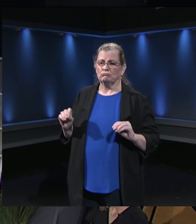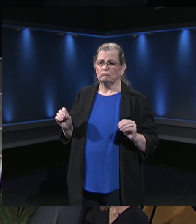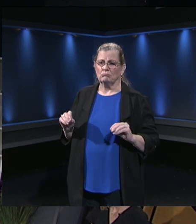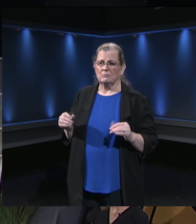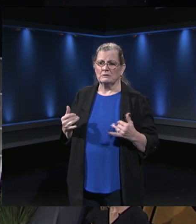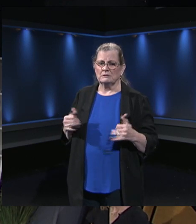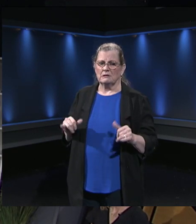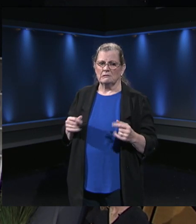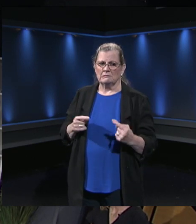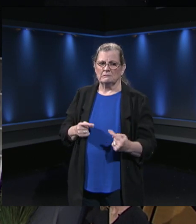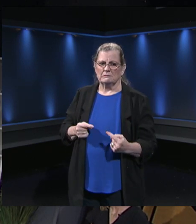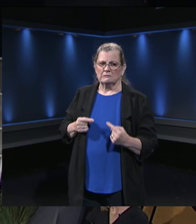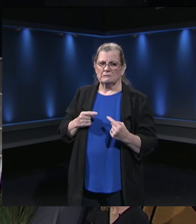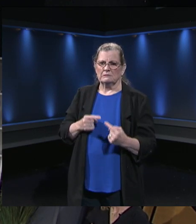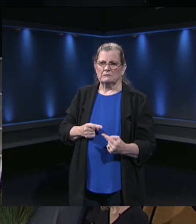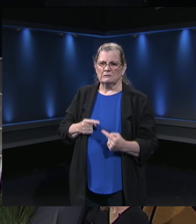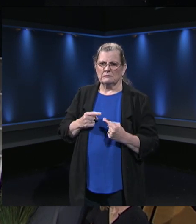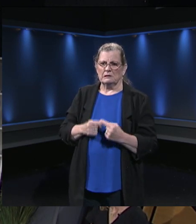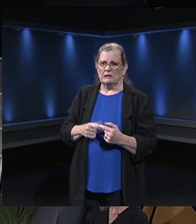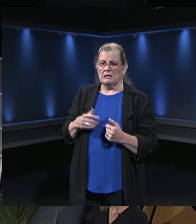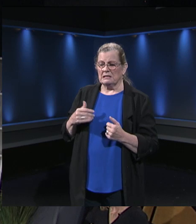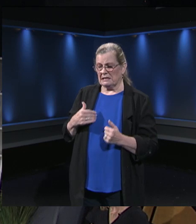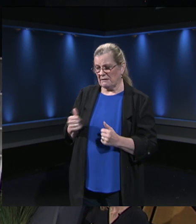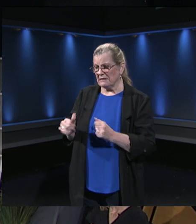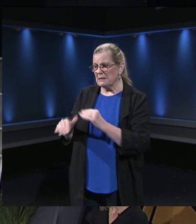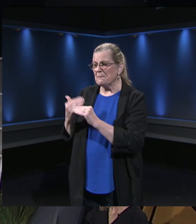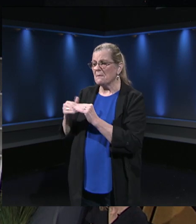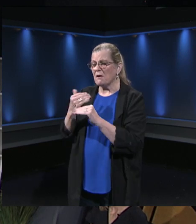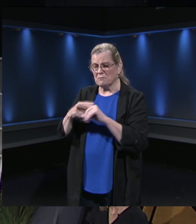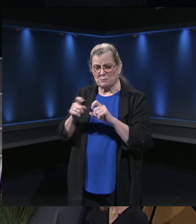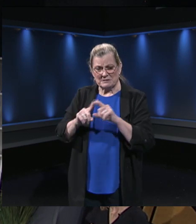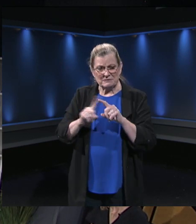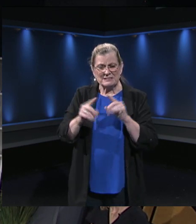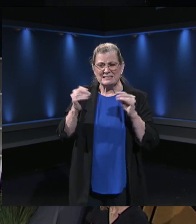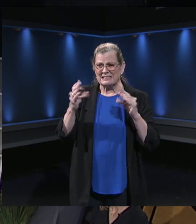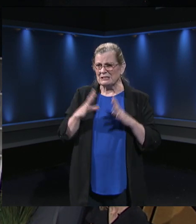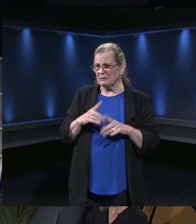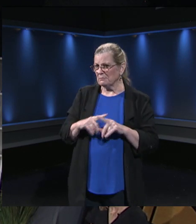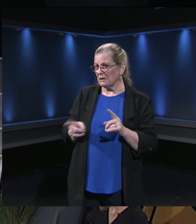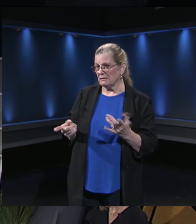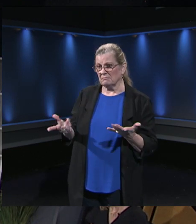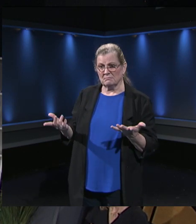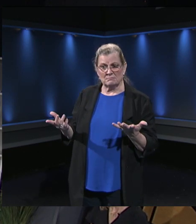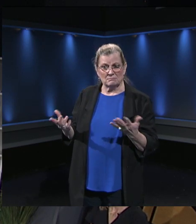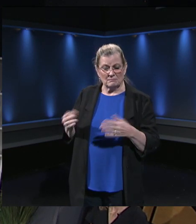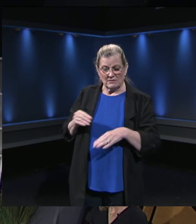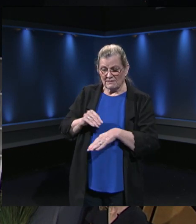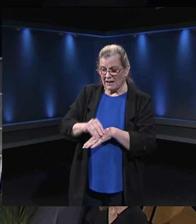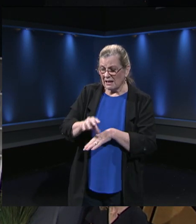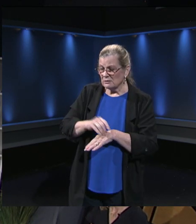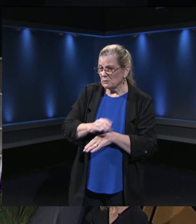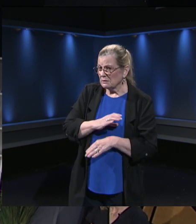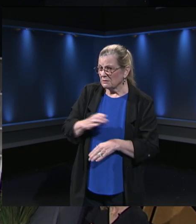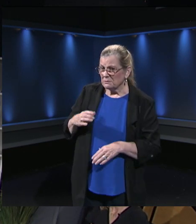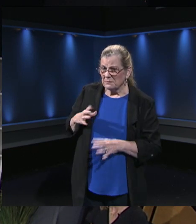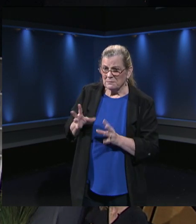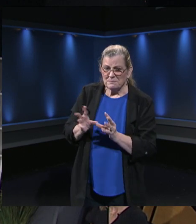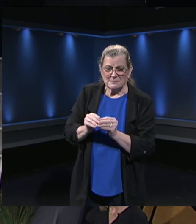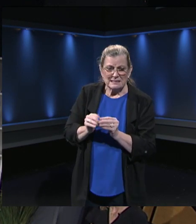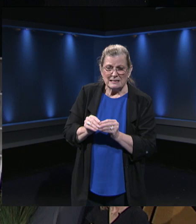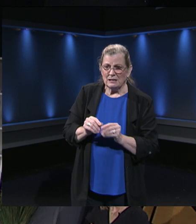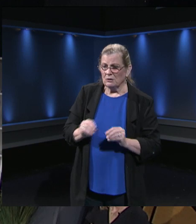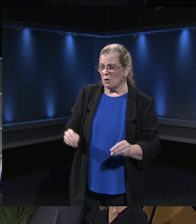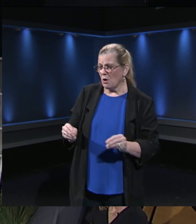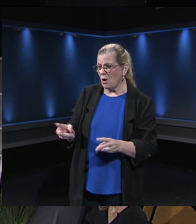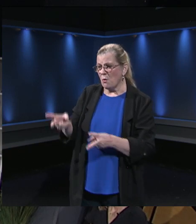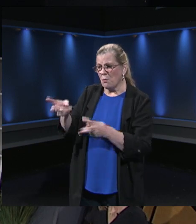he's getting emails from his other teachers. So he completely missed the advisory meeting. You know, there's no recording and he still is